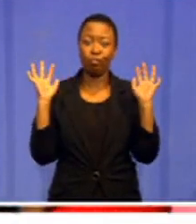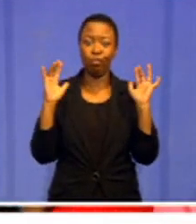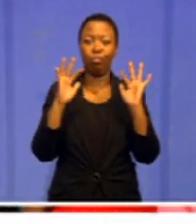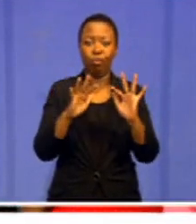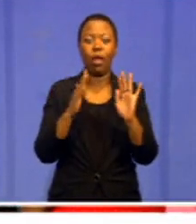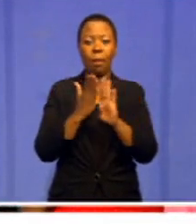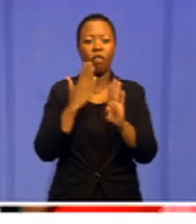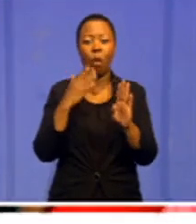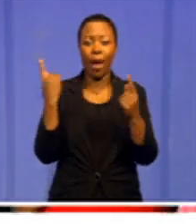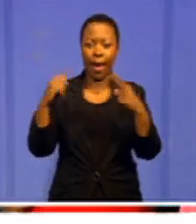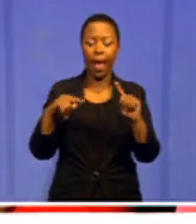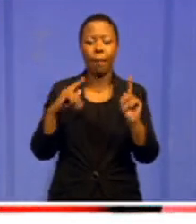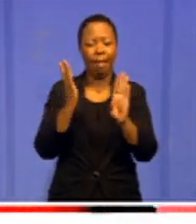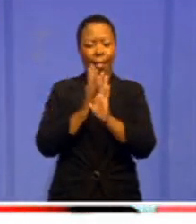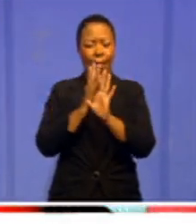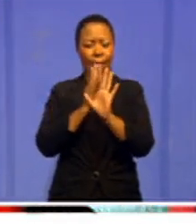winding queue of people